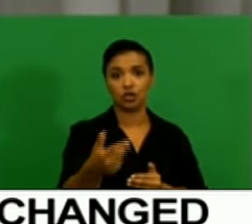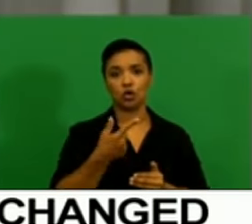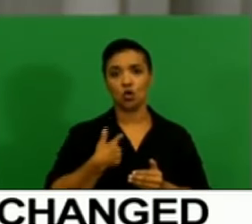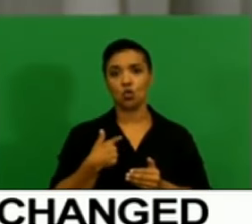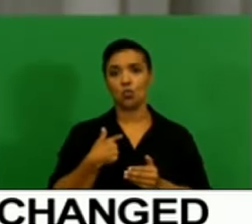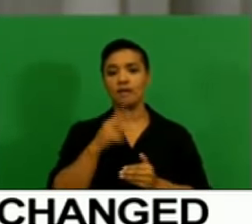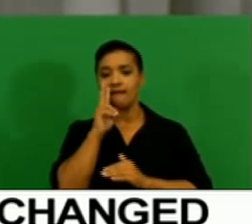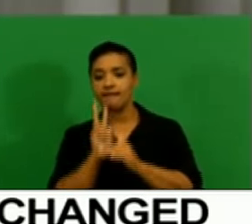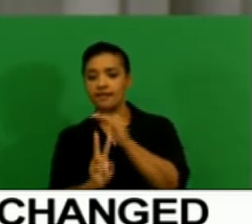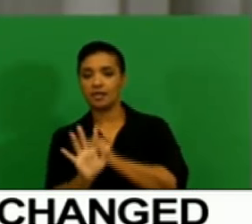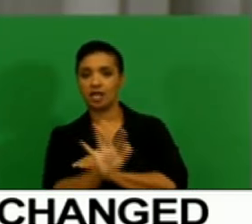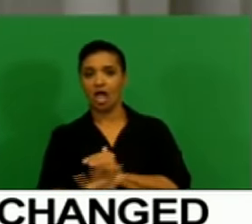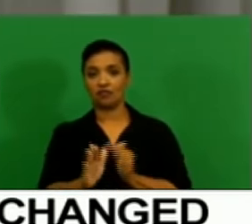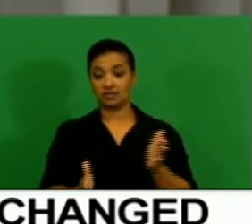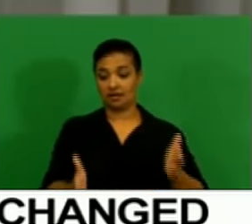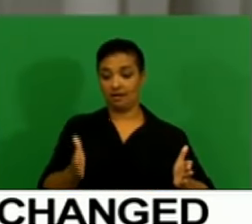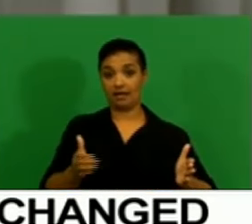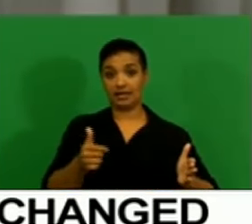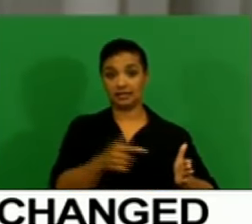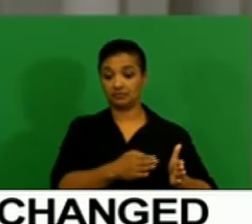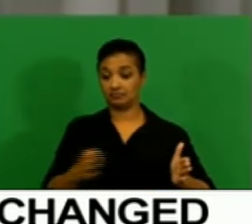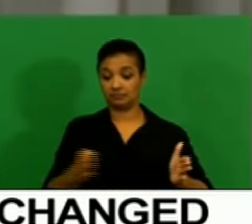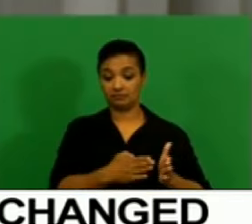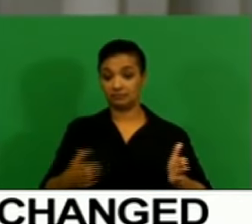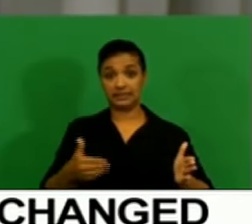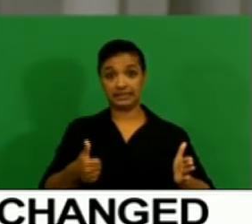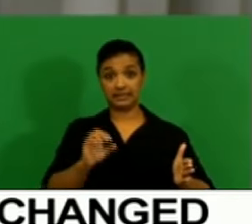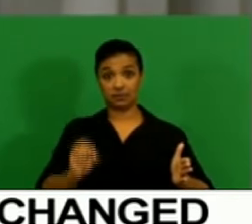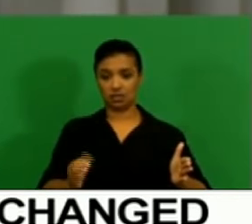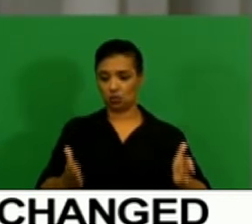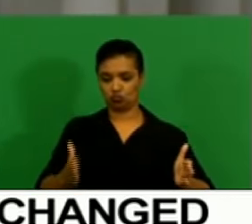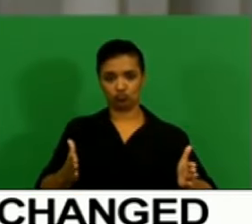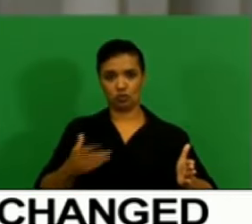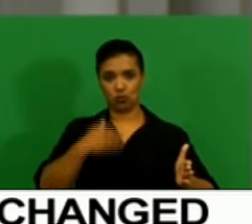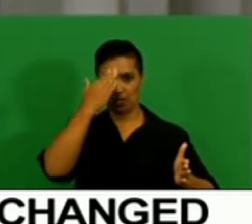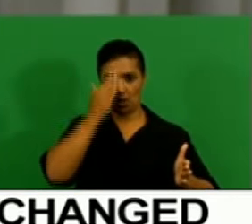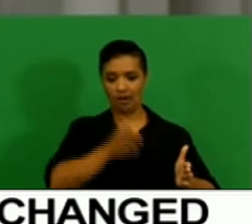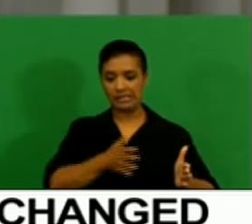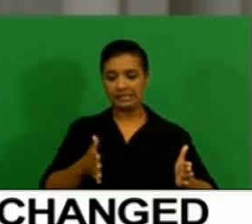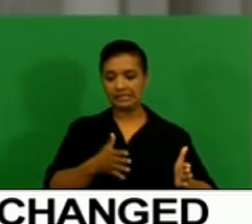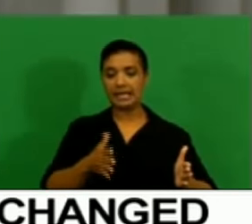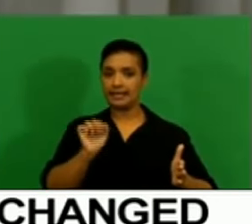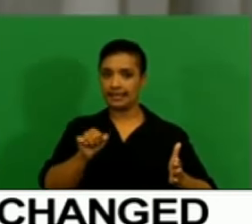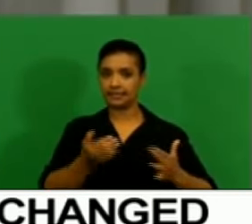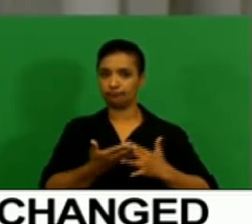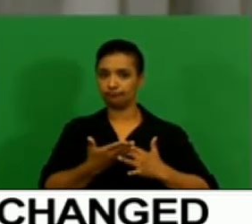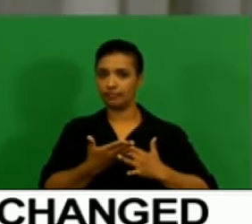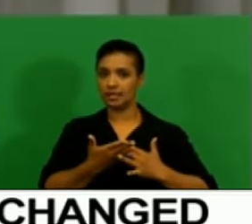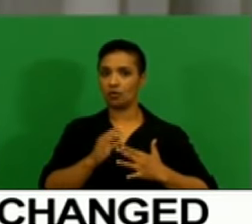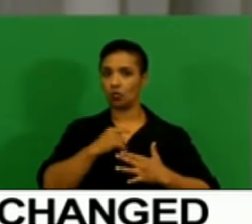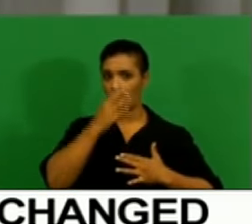the target. Even with that average within the target, you will actually realize that the stance is still fairly